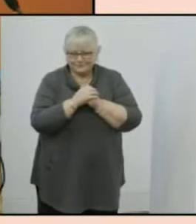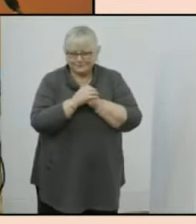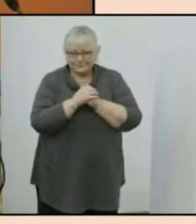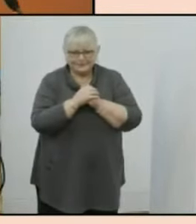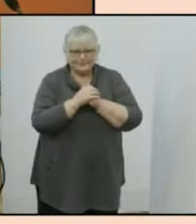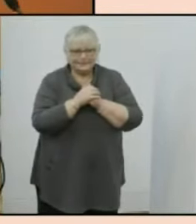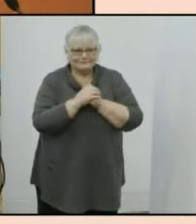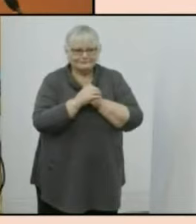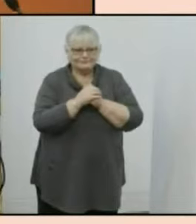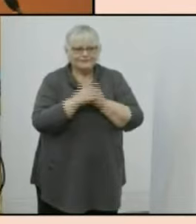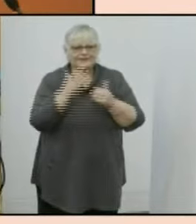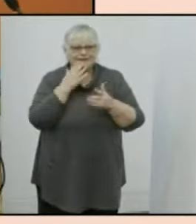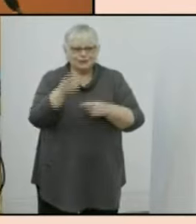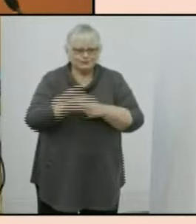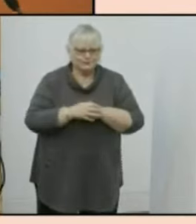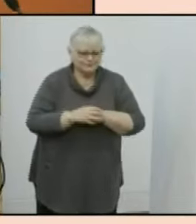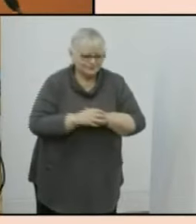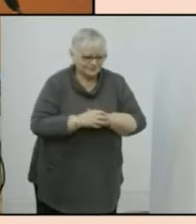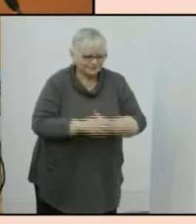john yamaba thank you